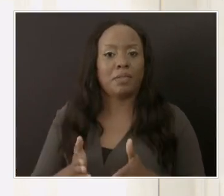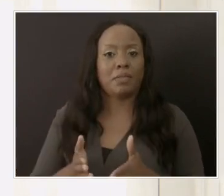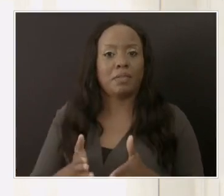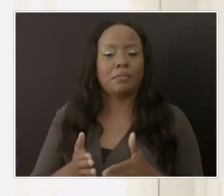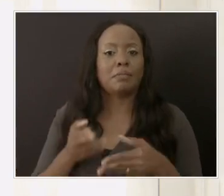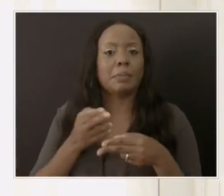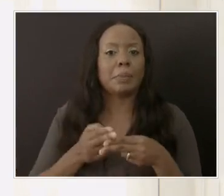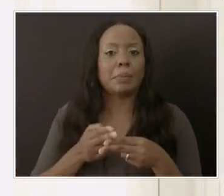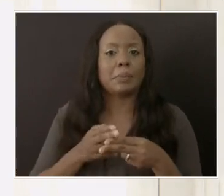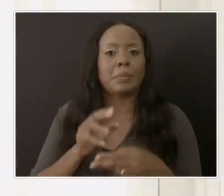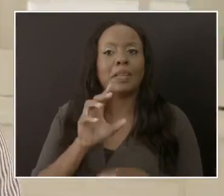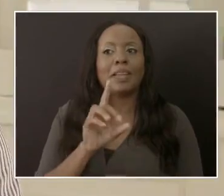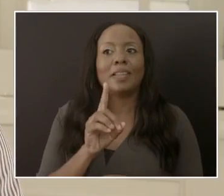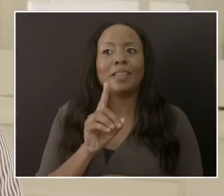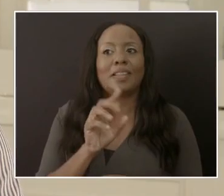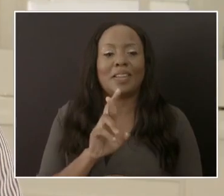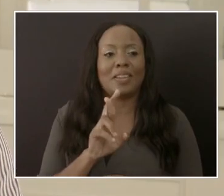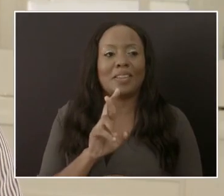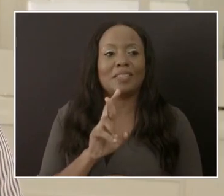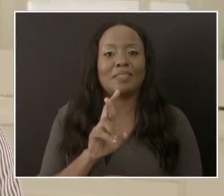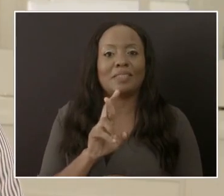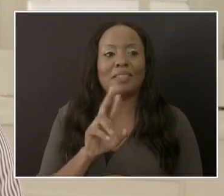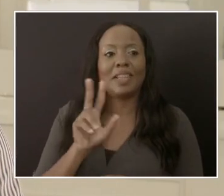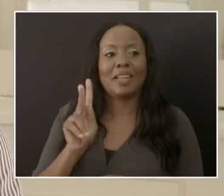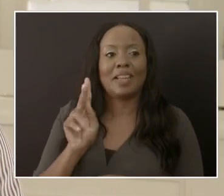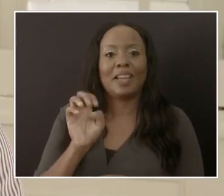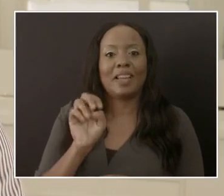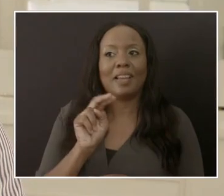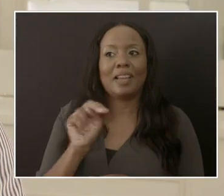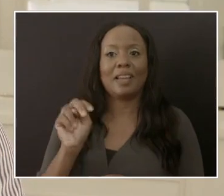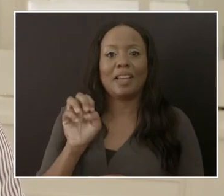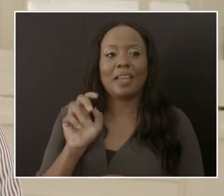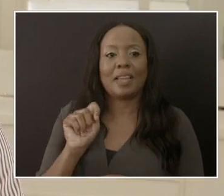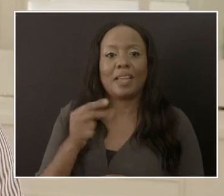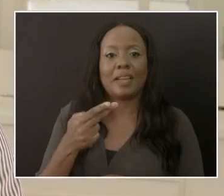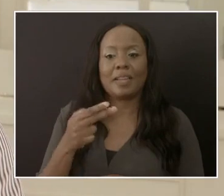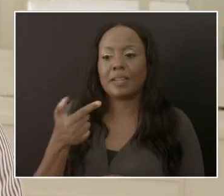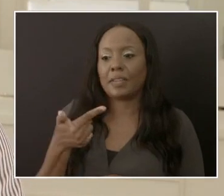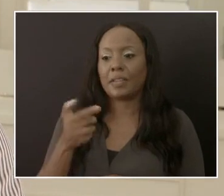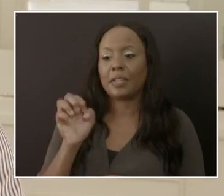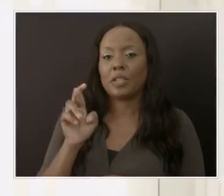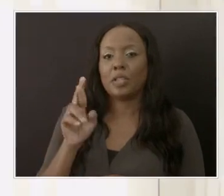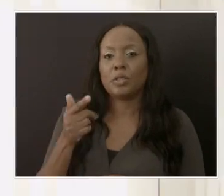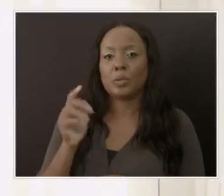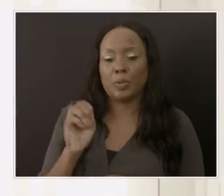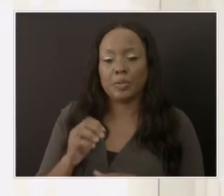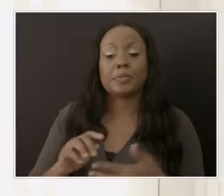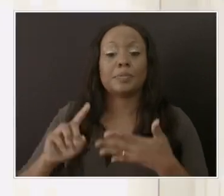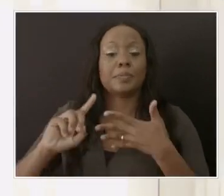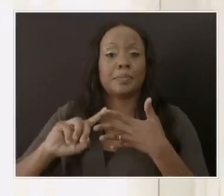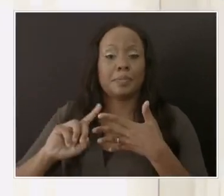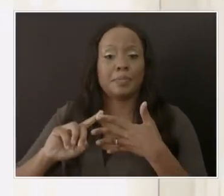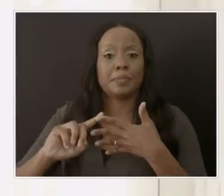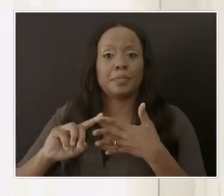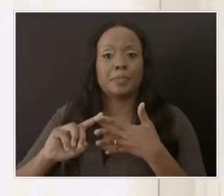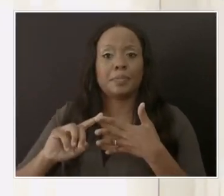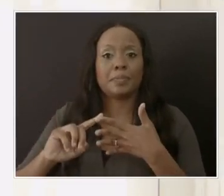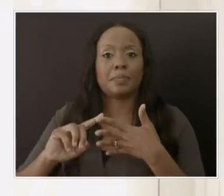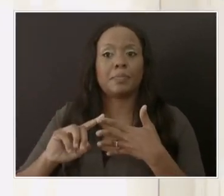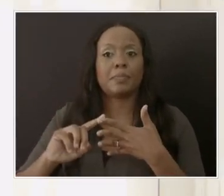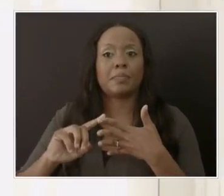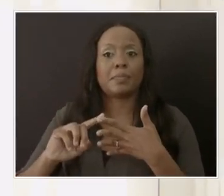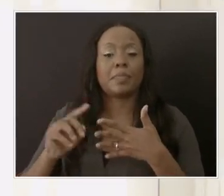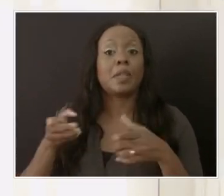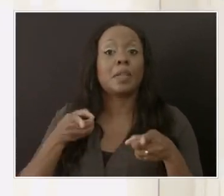Dr. The Most Honorable Kenneth George. And he is supported by the head,